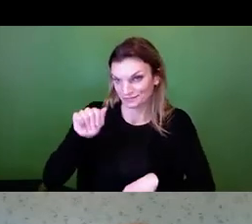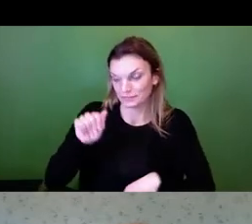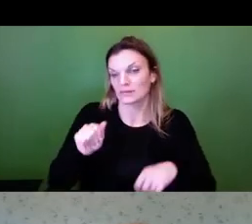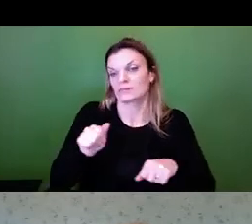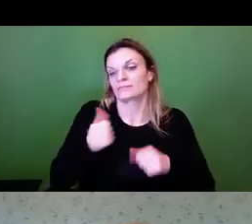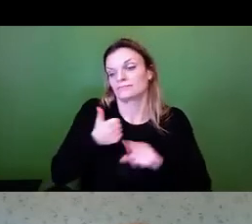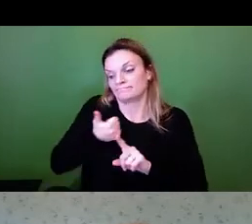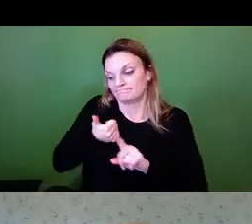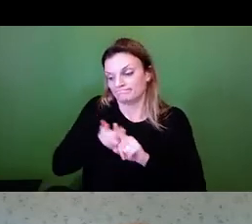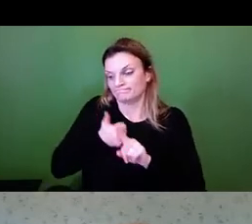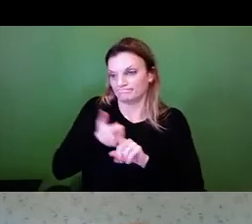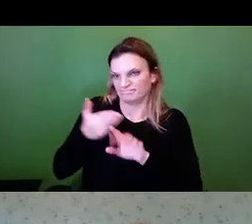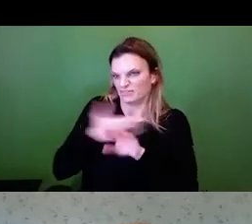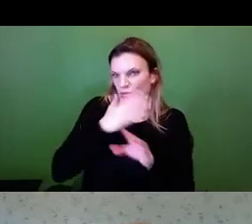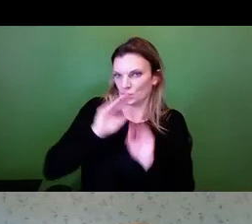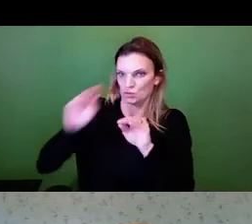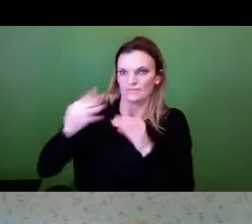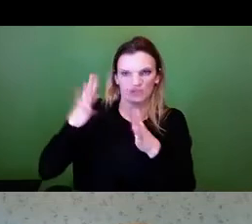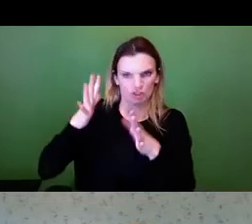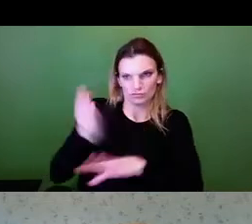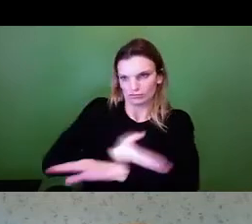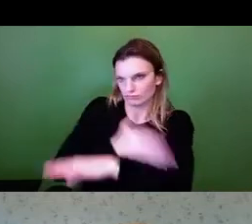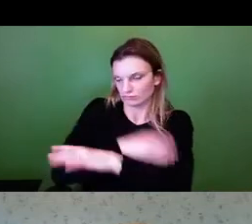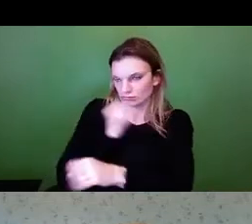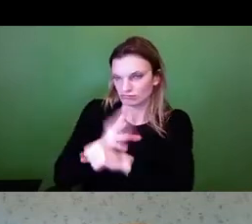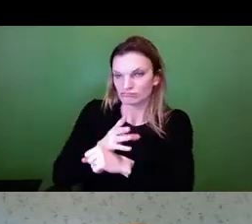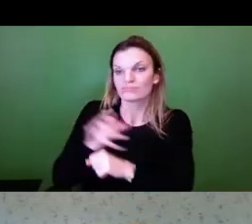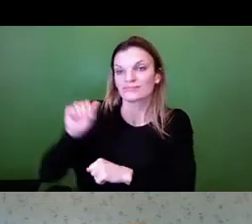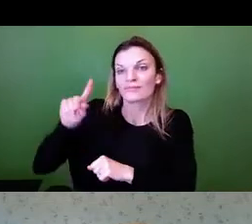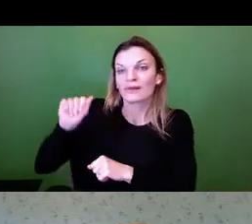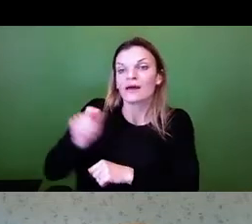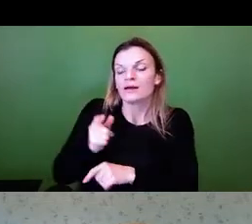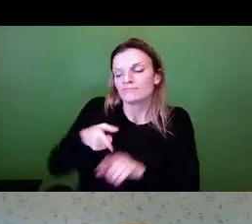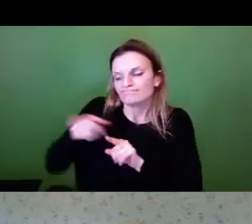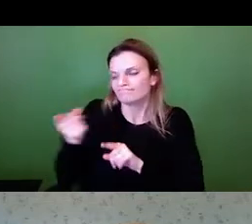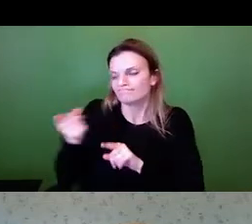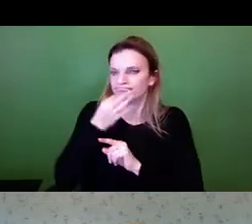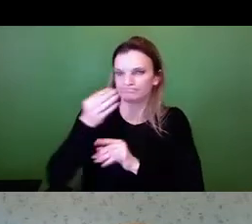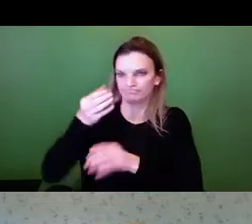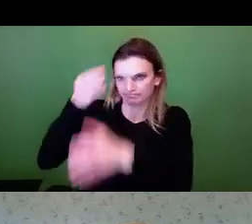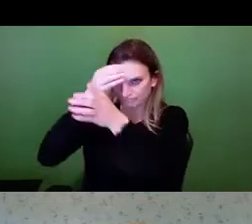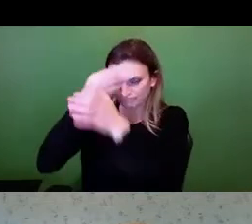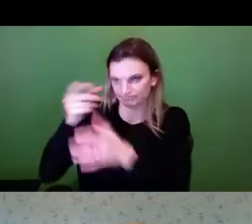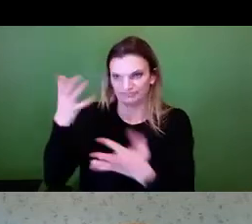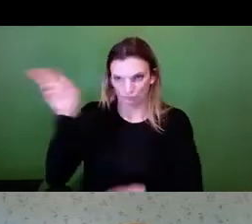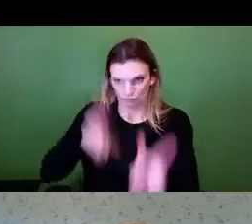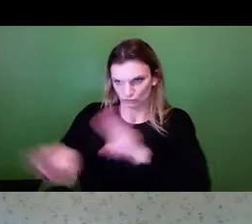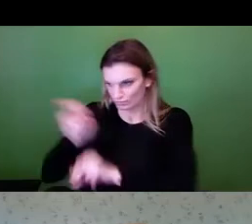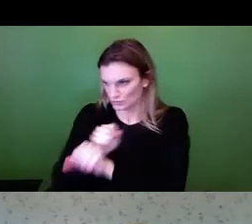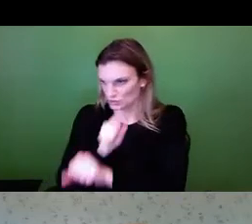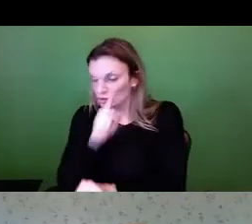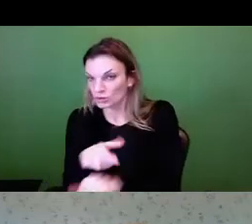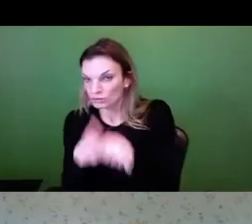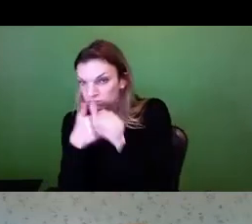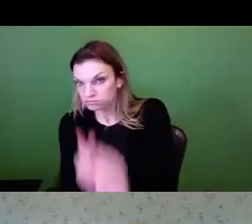our folks on designing our office space to make sure that we were ADA compliant with all of